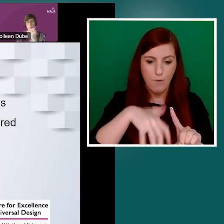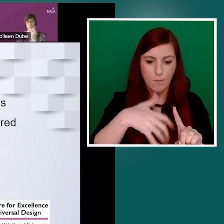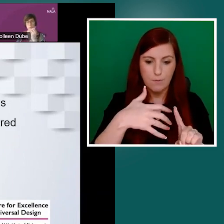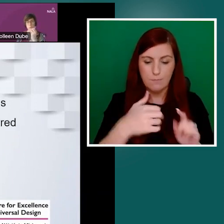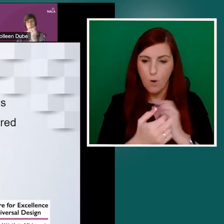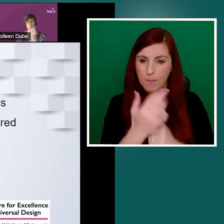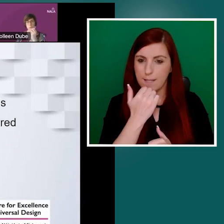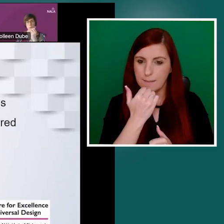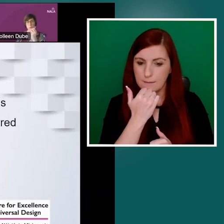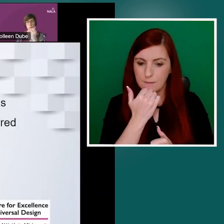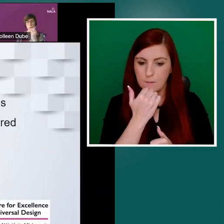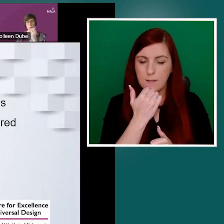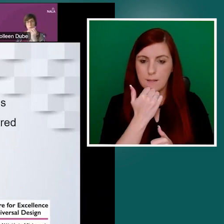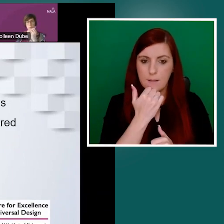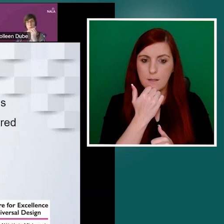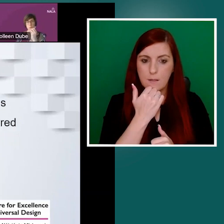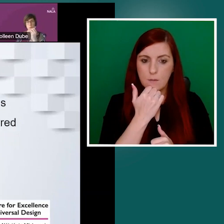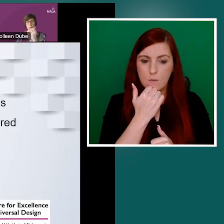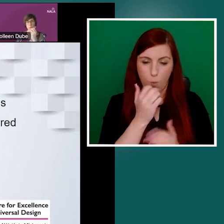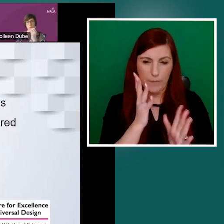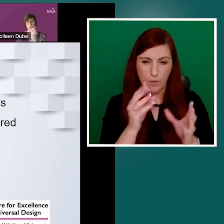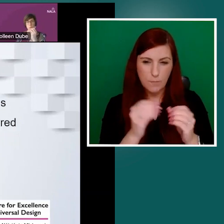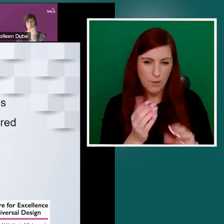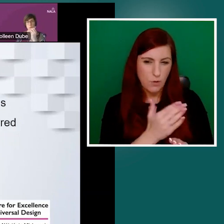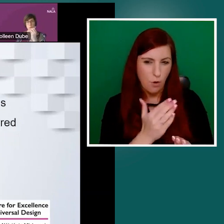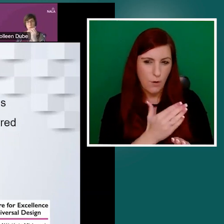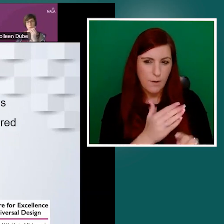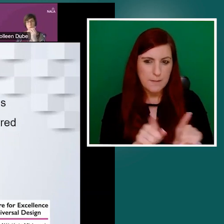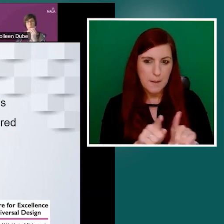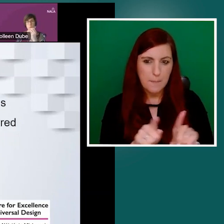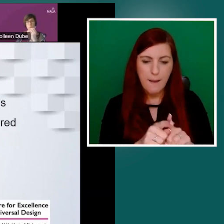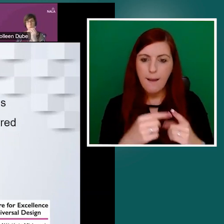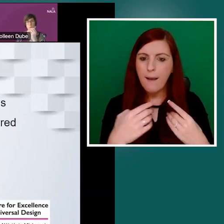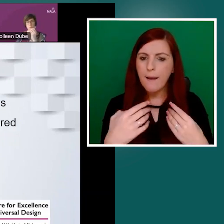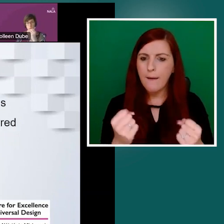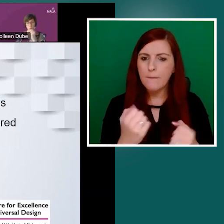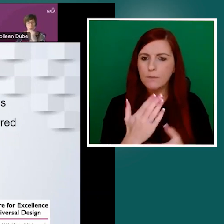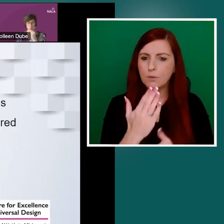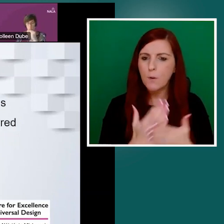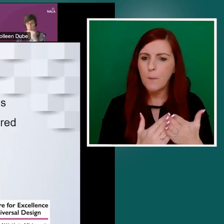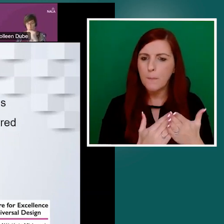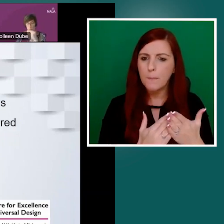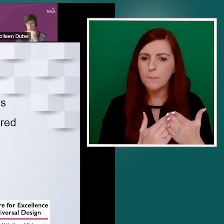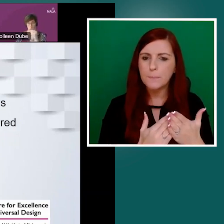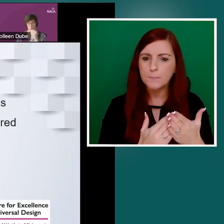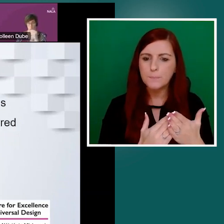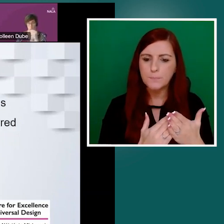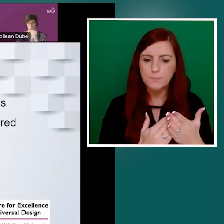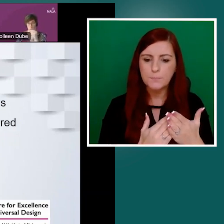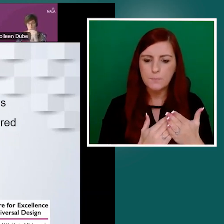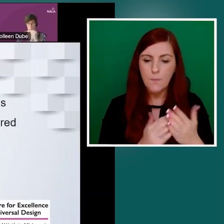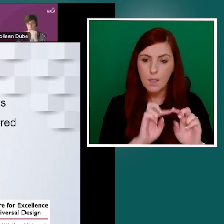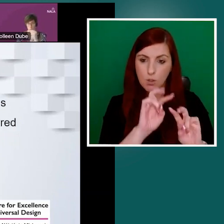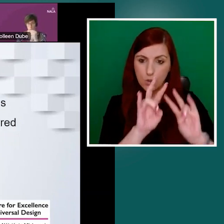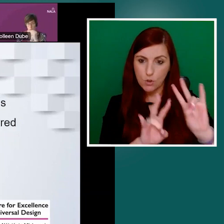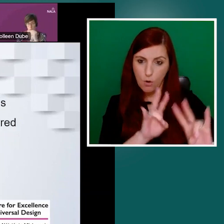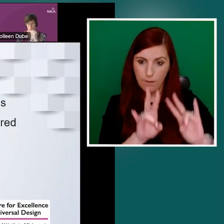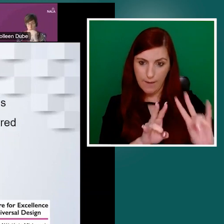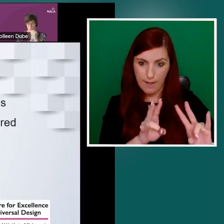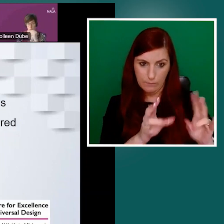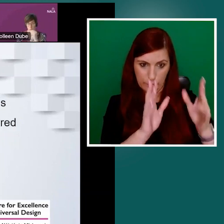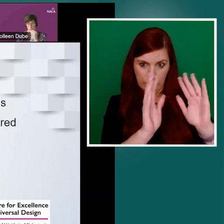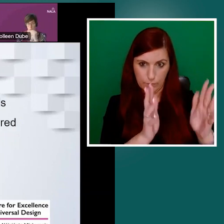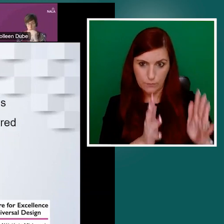were some surveys conducted, as well as the NDA is always